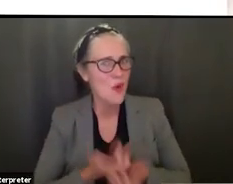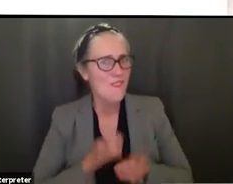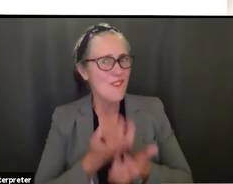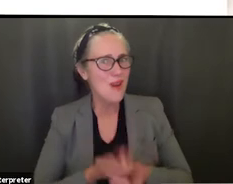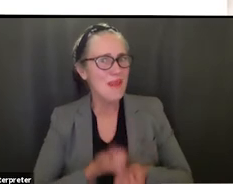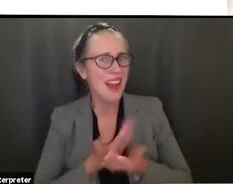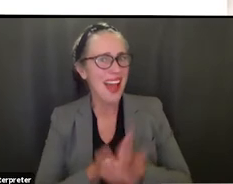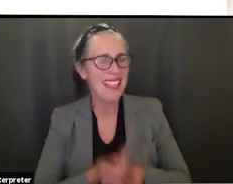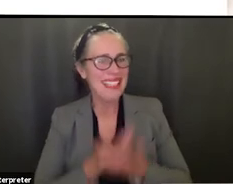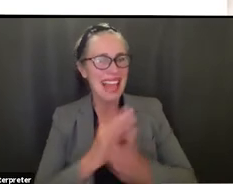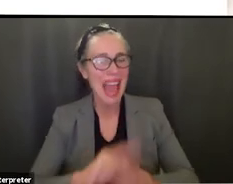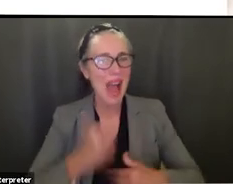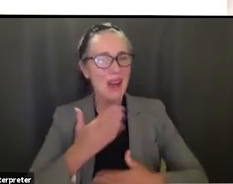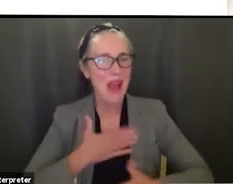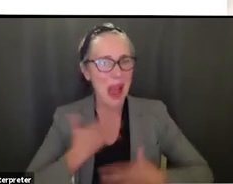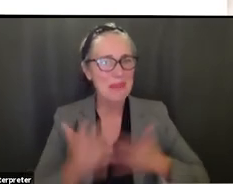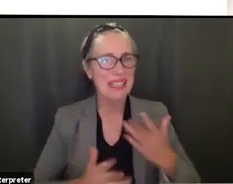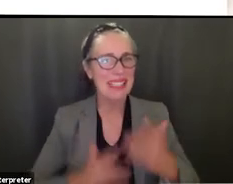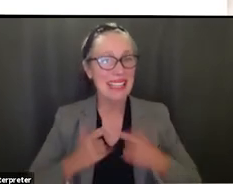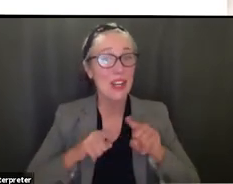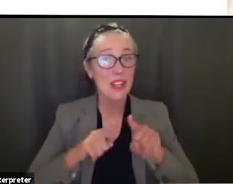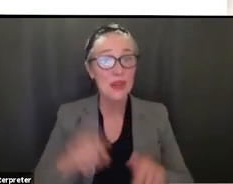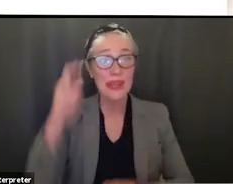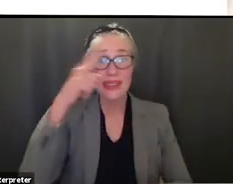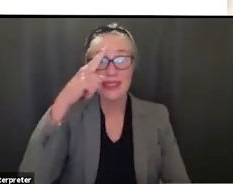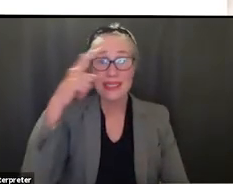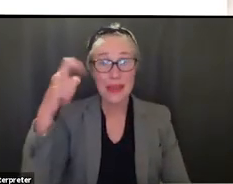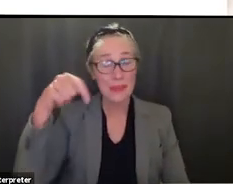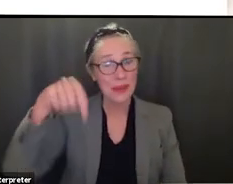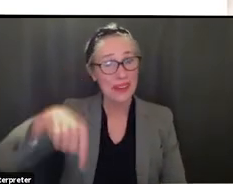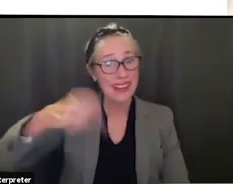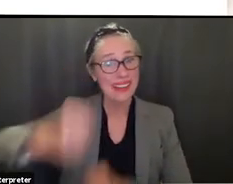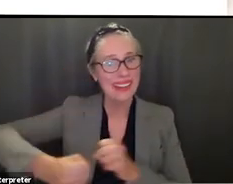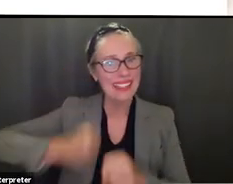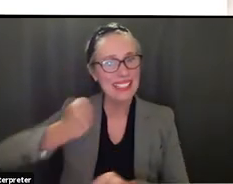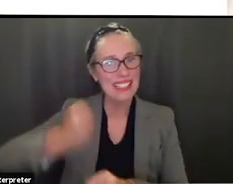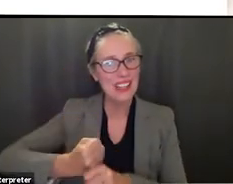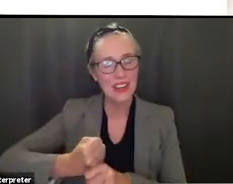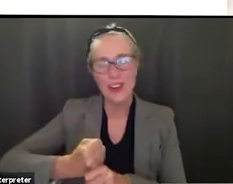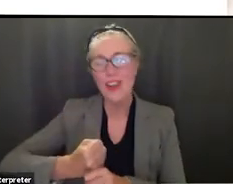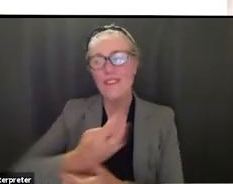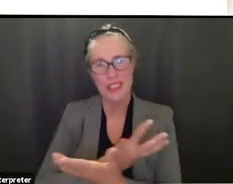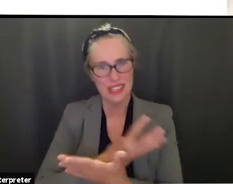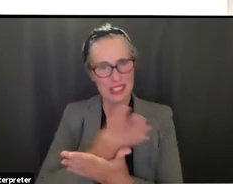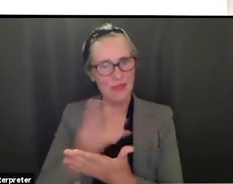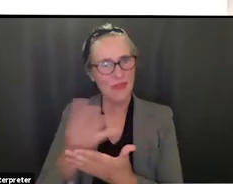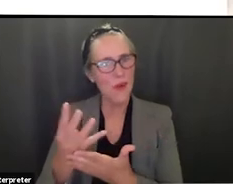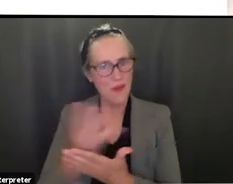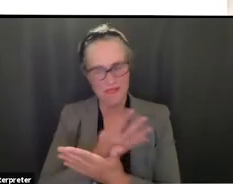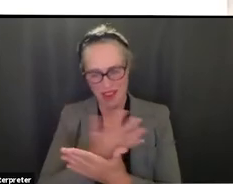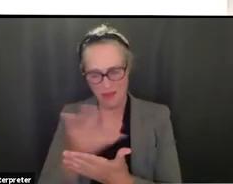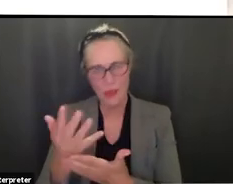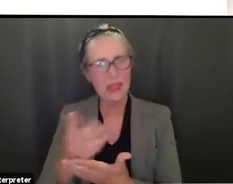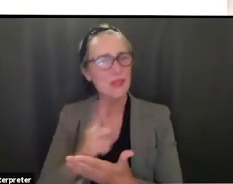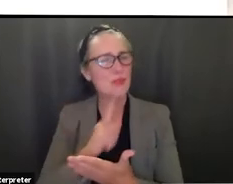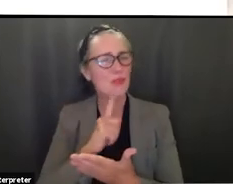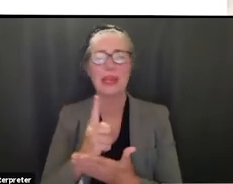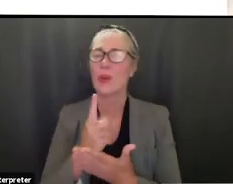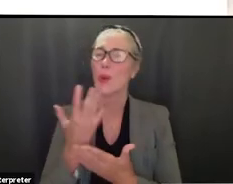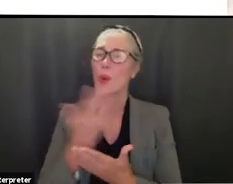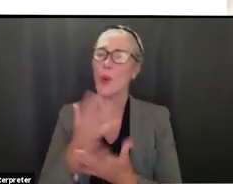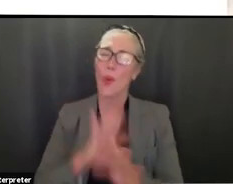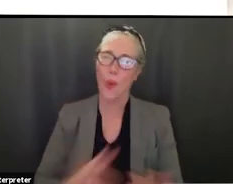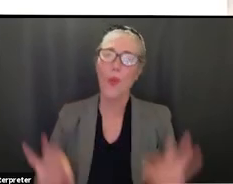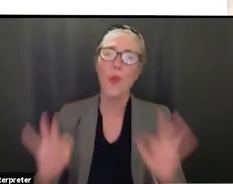happy they've been in the summer this this this during these weeks has made it all worth it uh